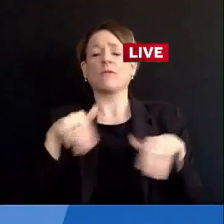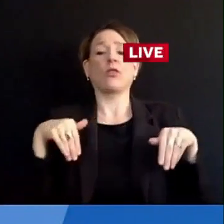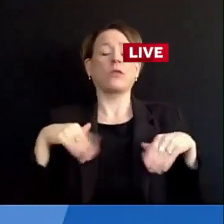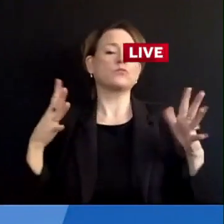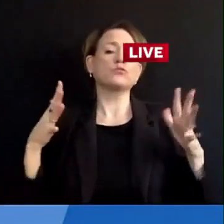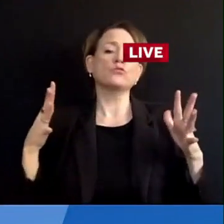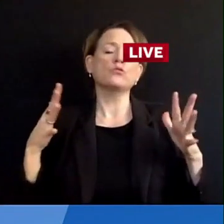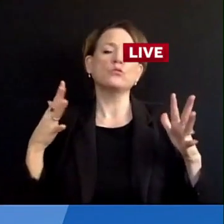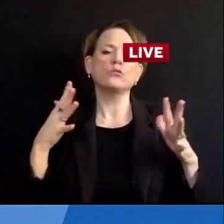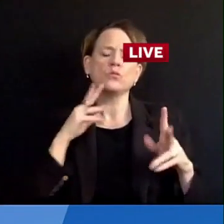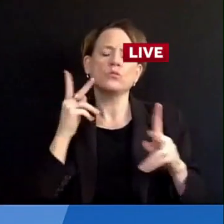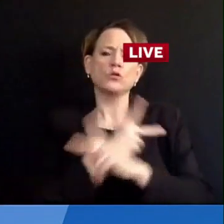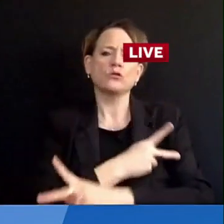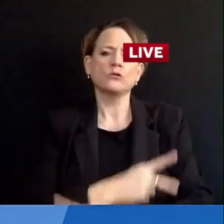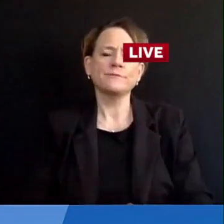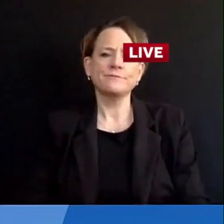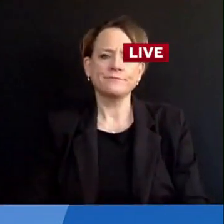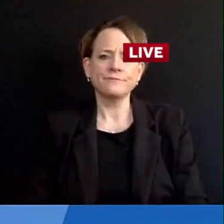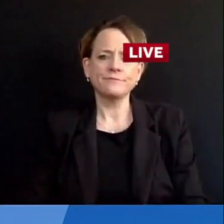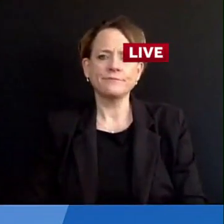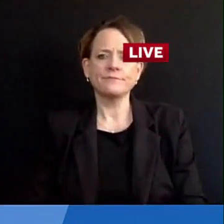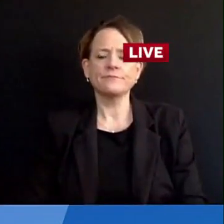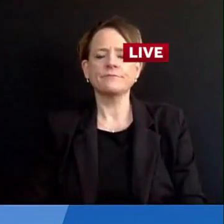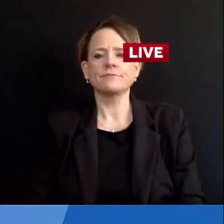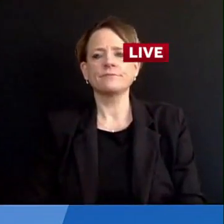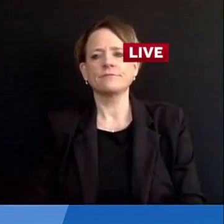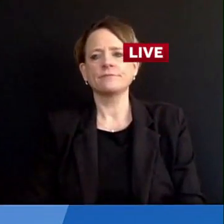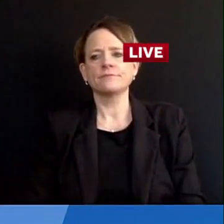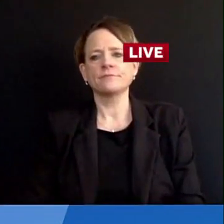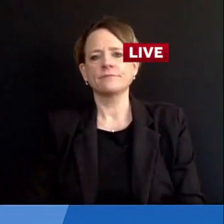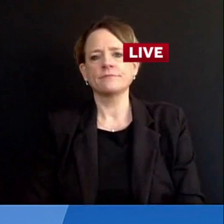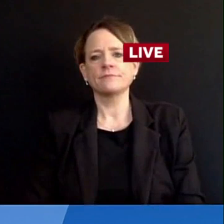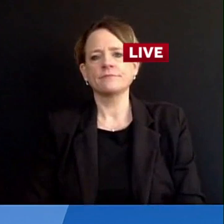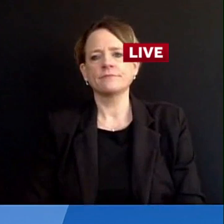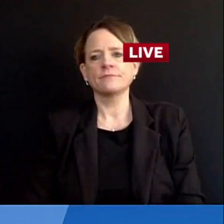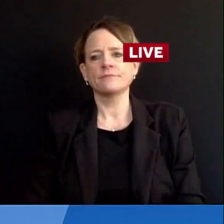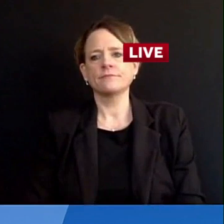Now to Jessica Van Eagren from Up North News. Jessica.